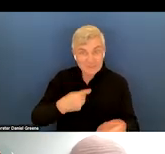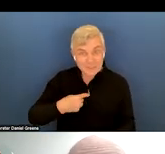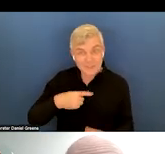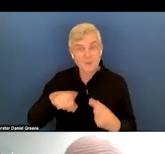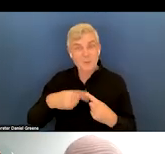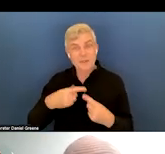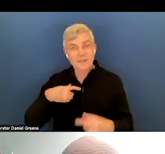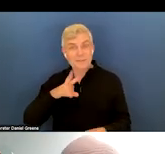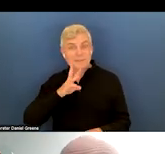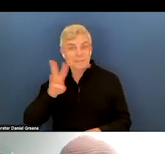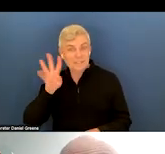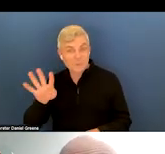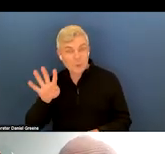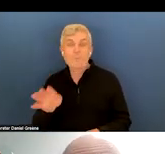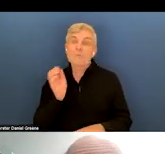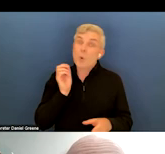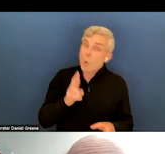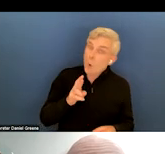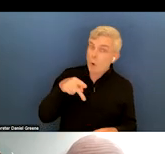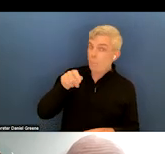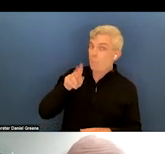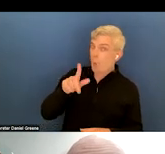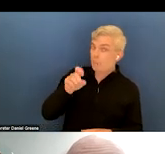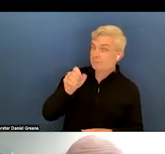how terribly strange to be 70.